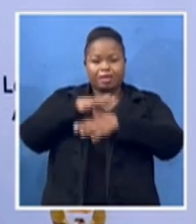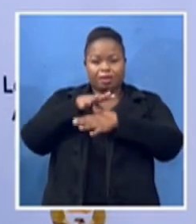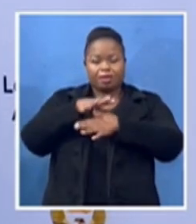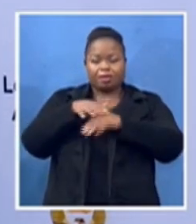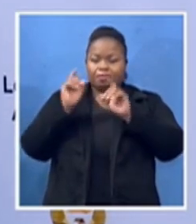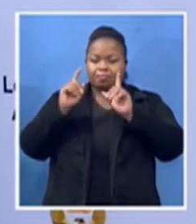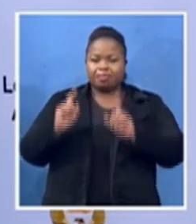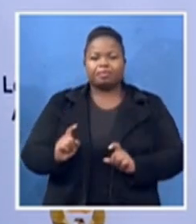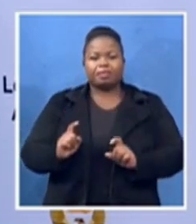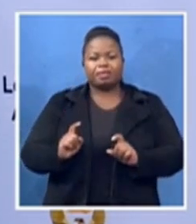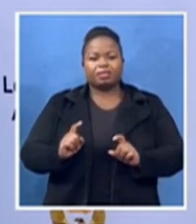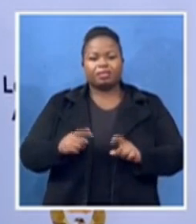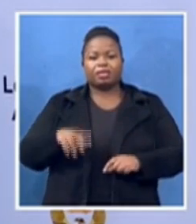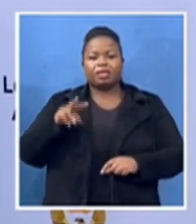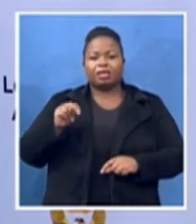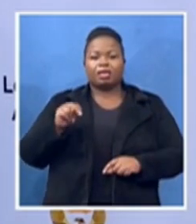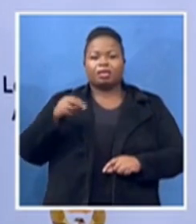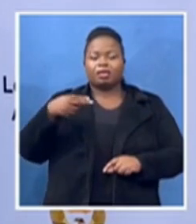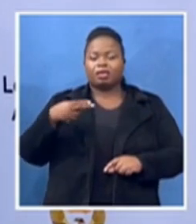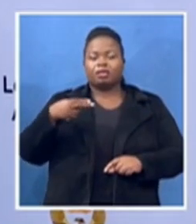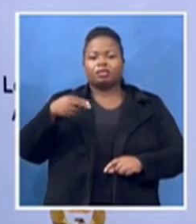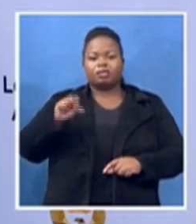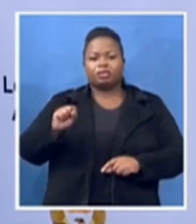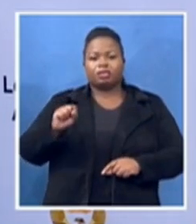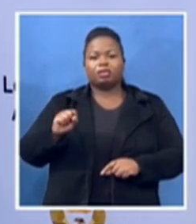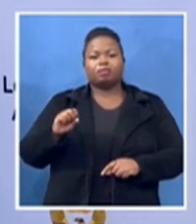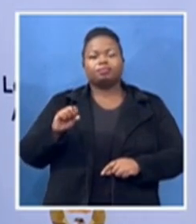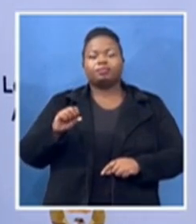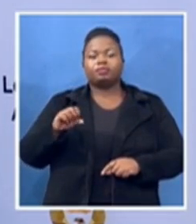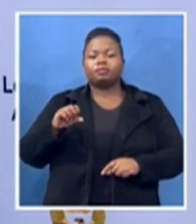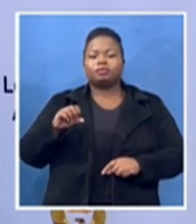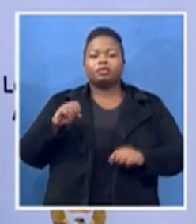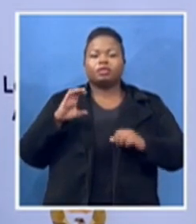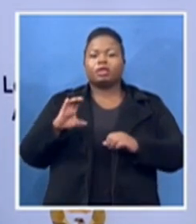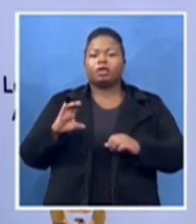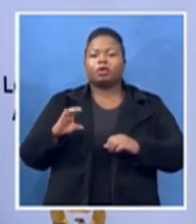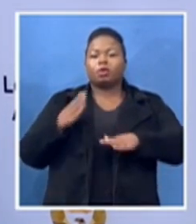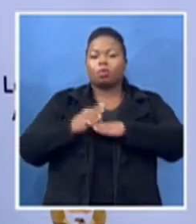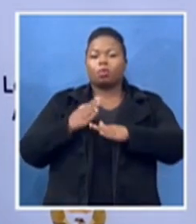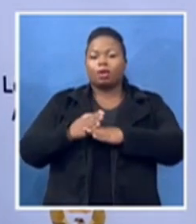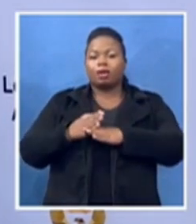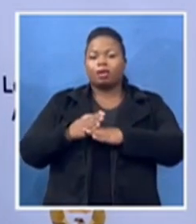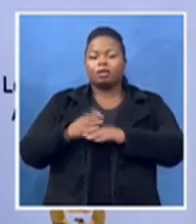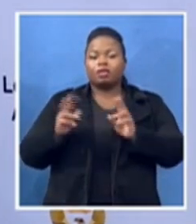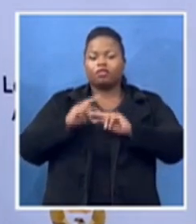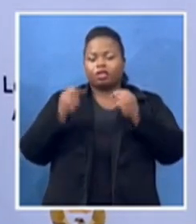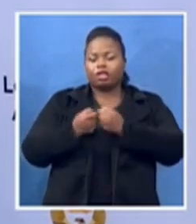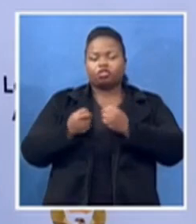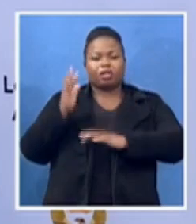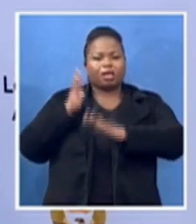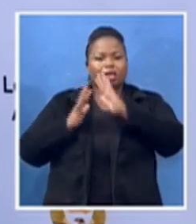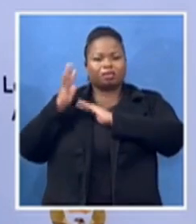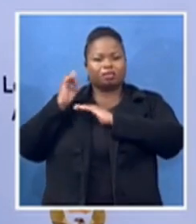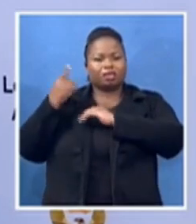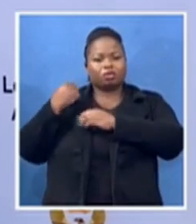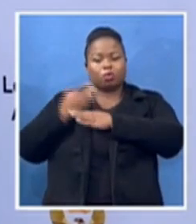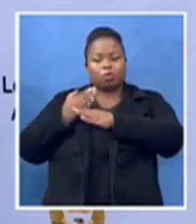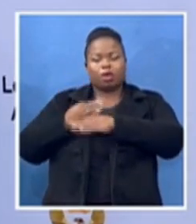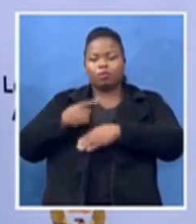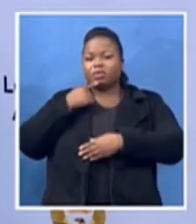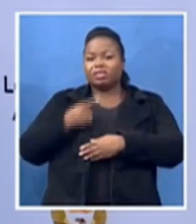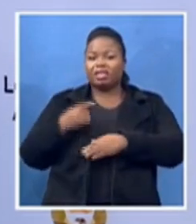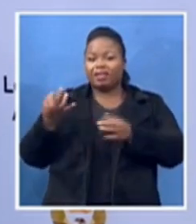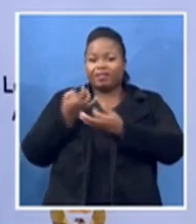freedom was not free that the nation does not know